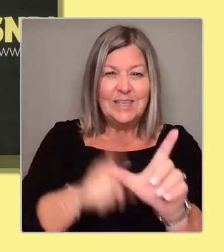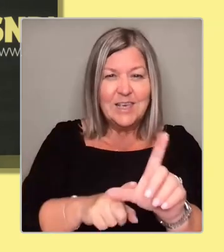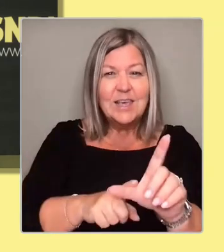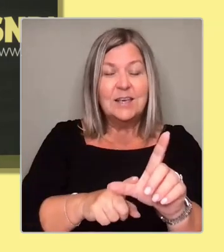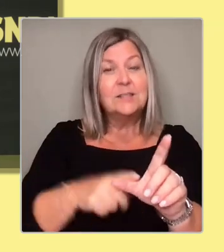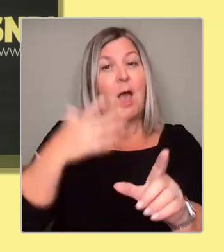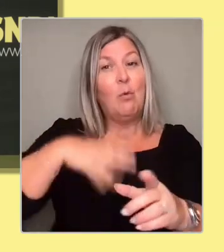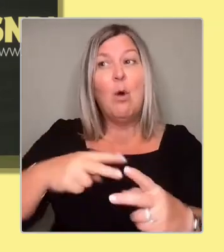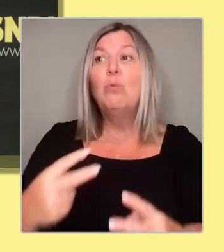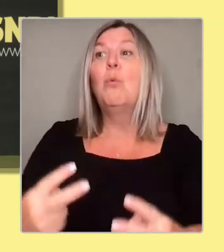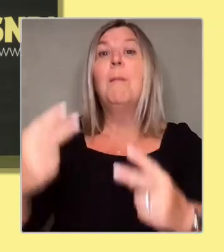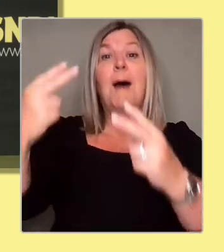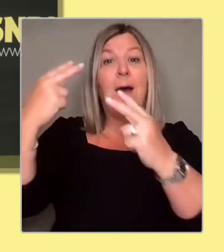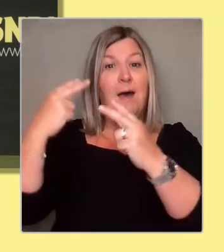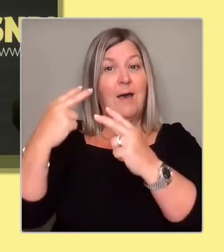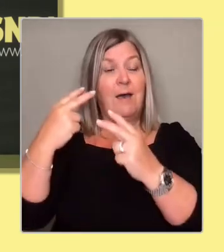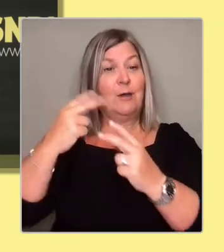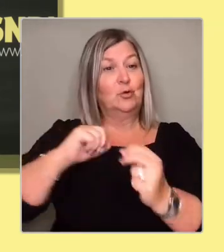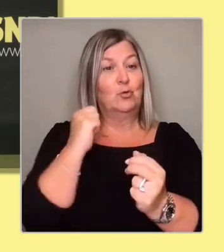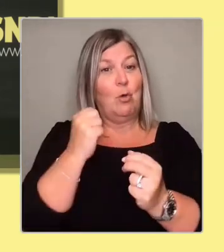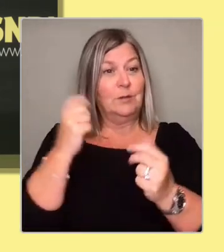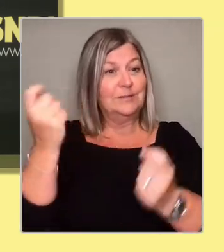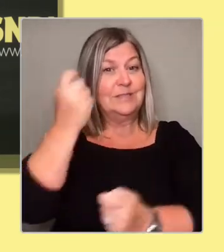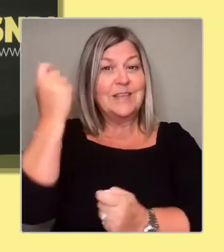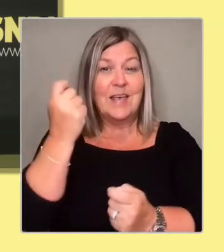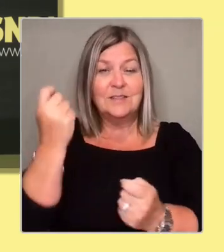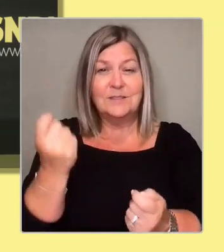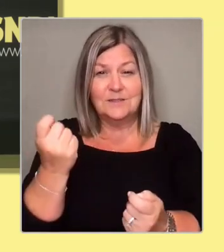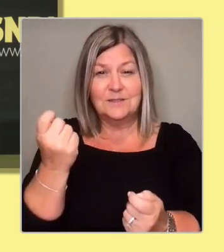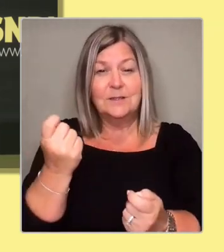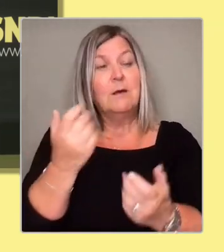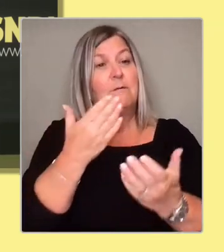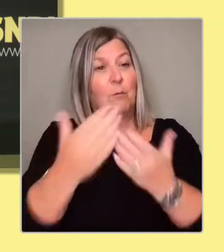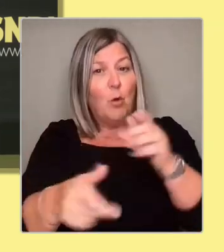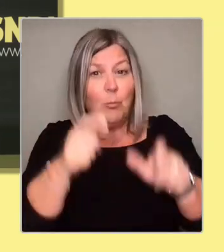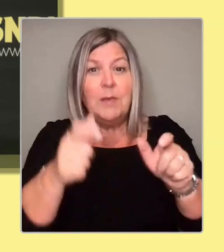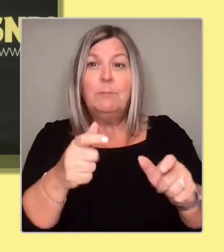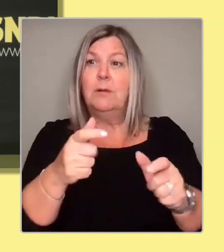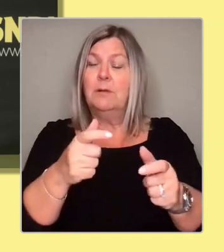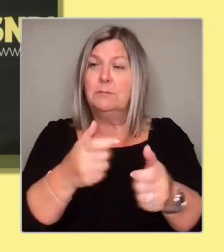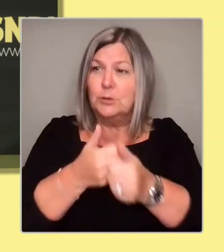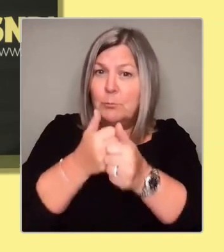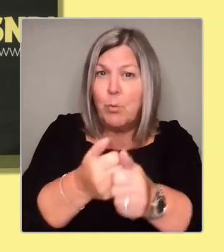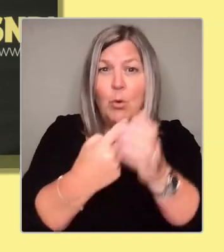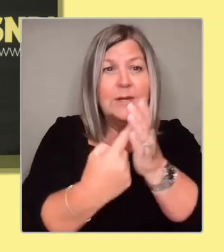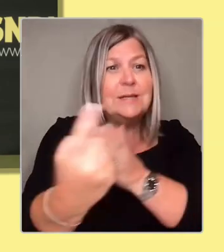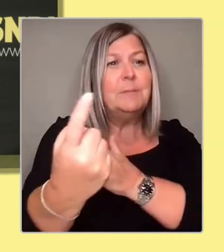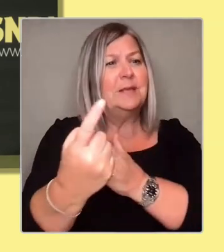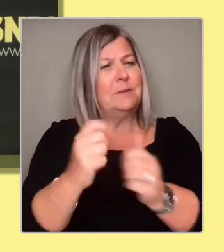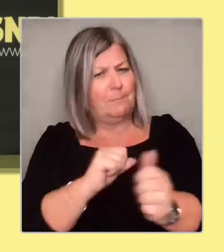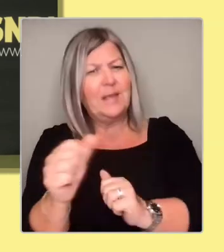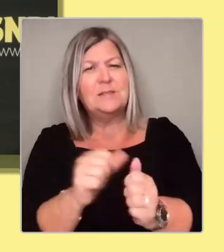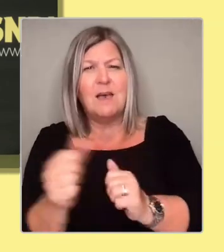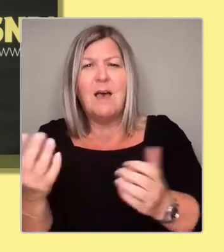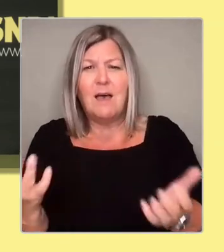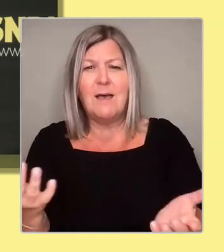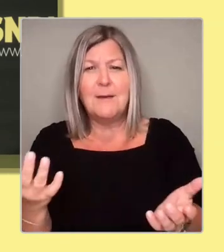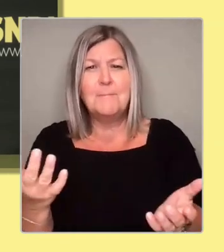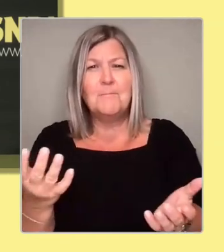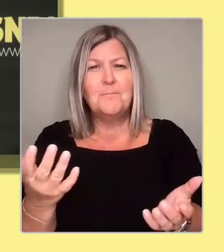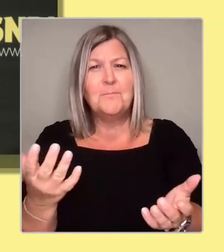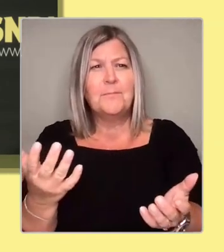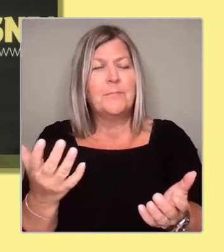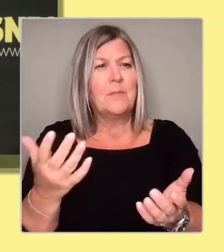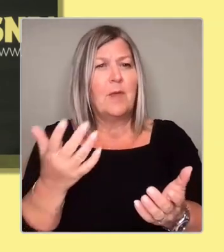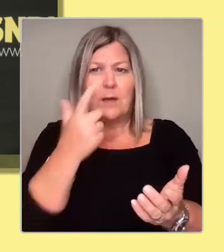people that support independence, the better. The more people that can contribute and work towards Scotland becoming independent, the better. I would far